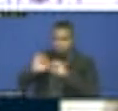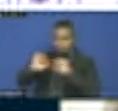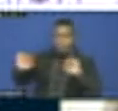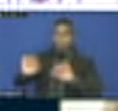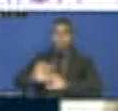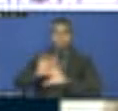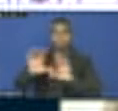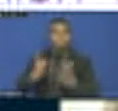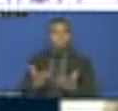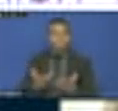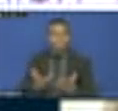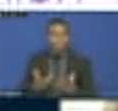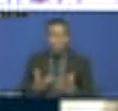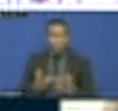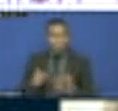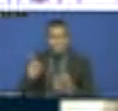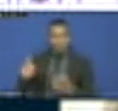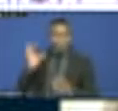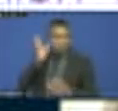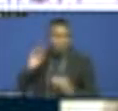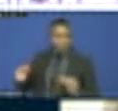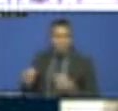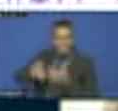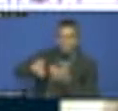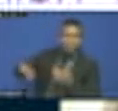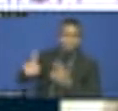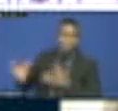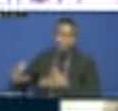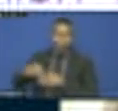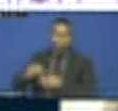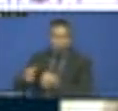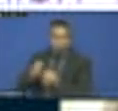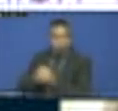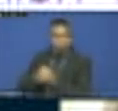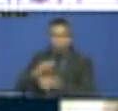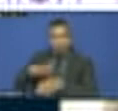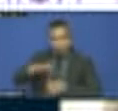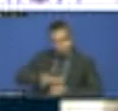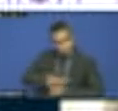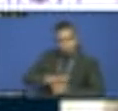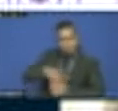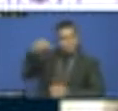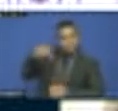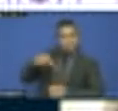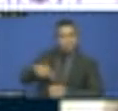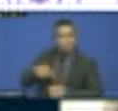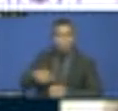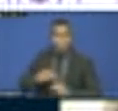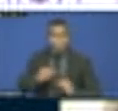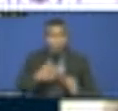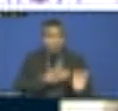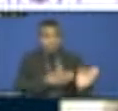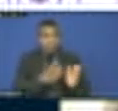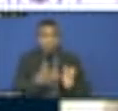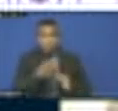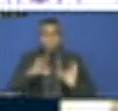you, Mayor, to now reflect on some of the issues that were raised, including, for example, the private sector's role and some of